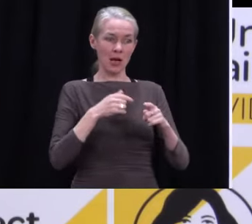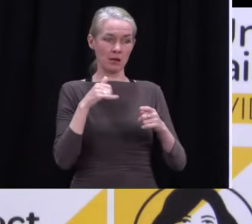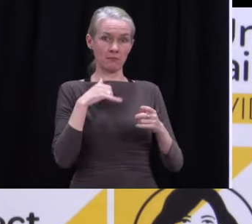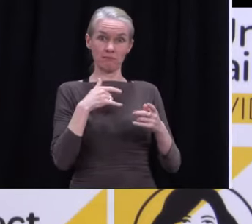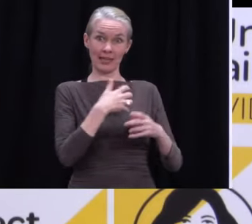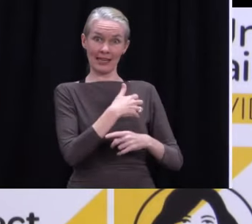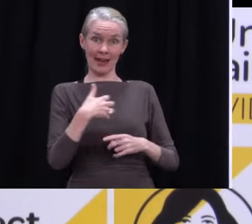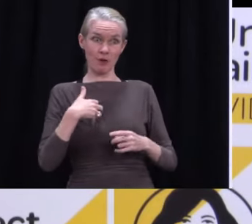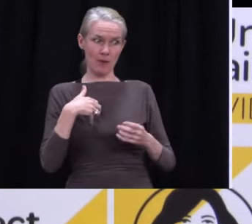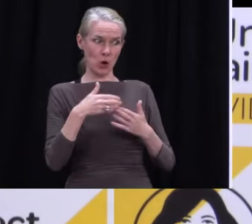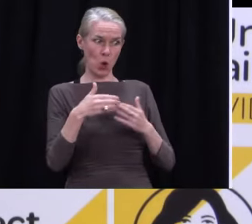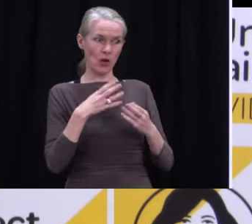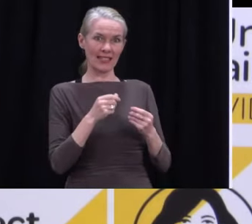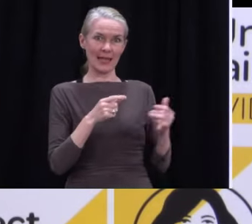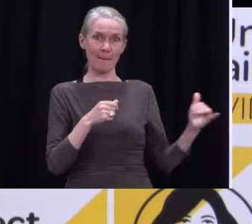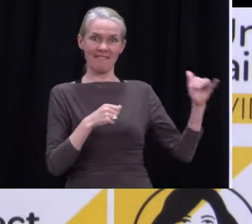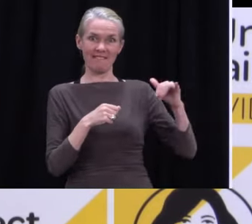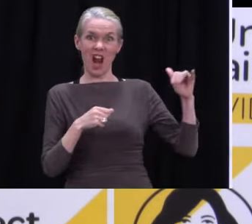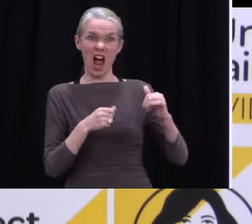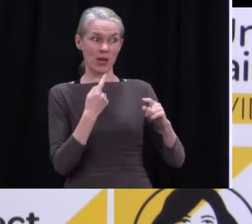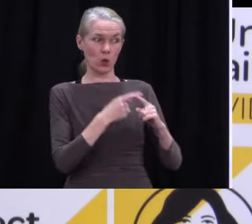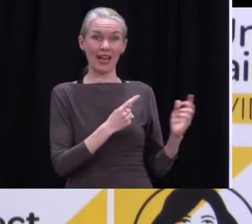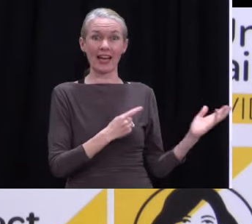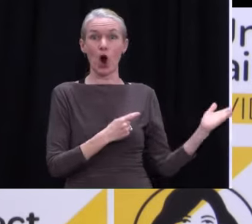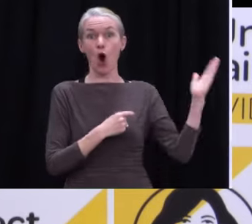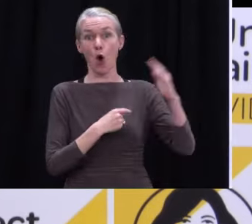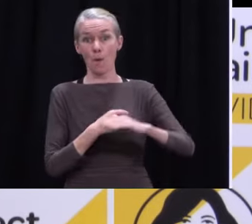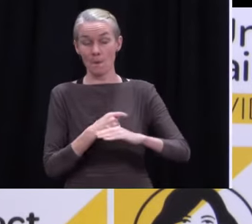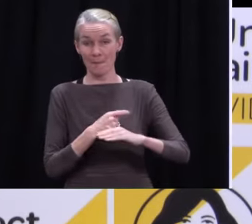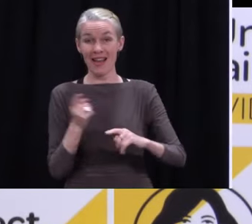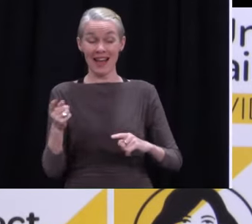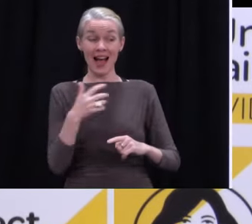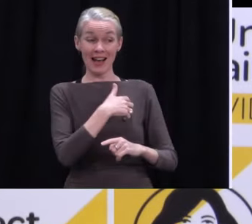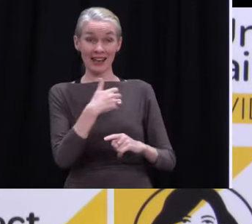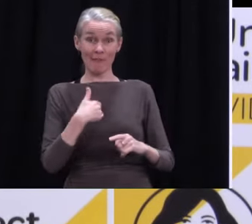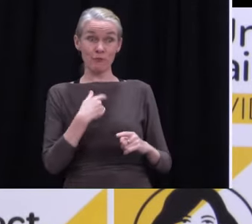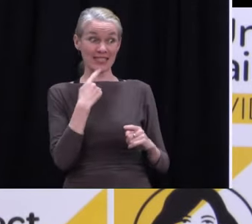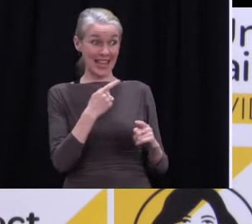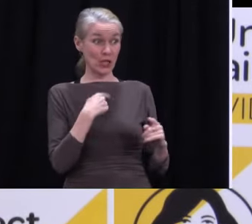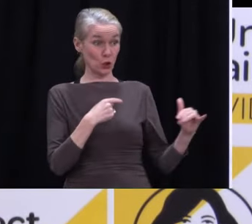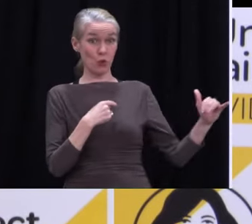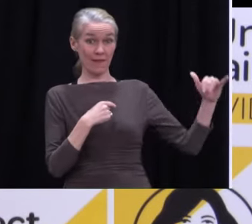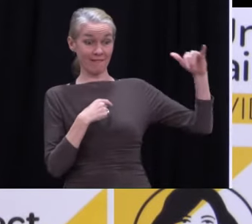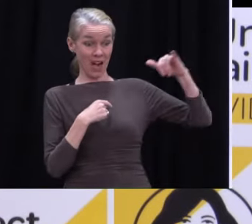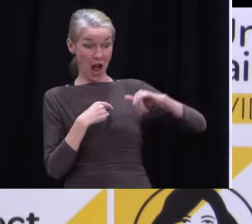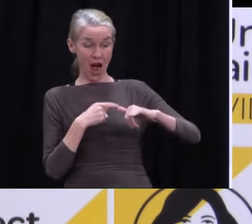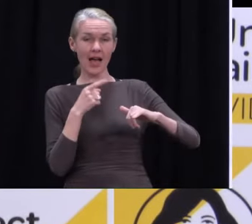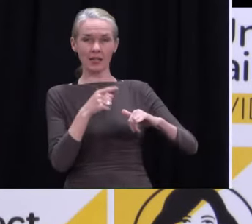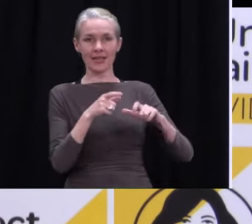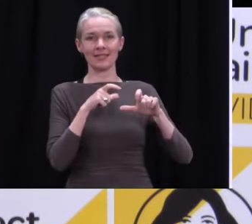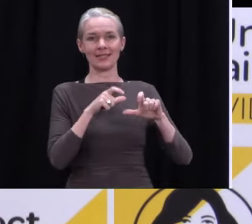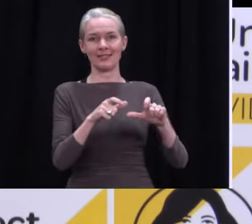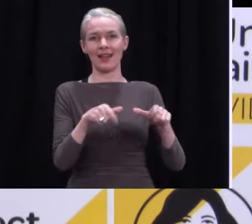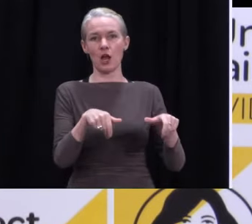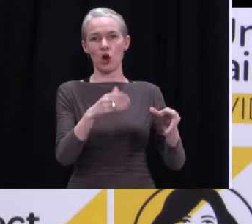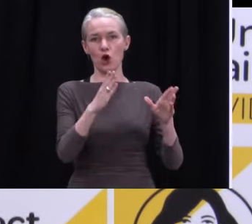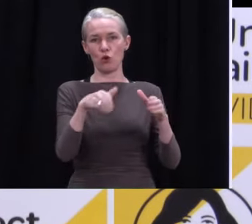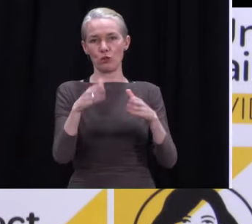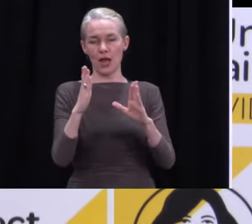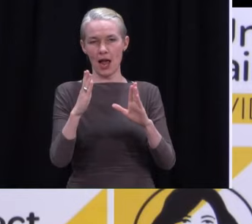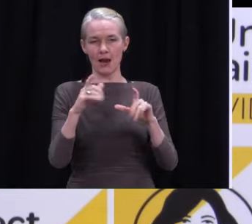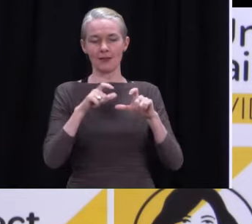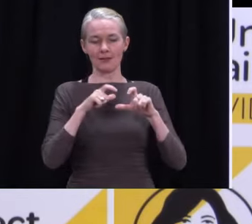accepted that advice to bring all those people into managed isolation from where they would be both in managed isolation and going through the